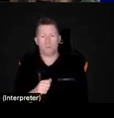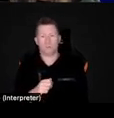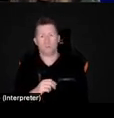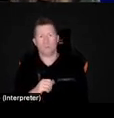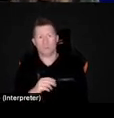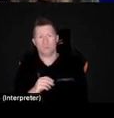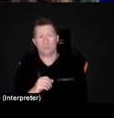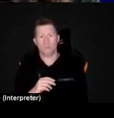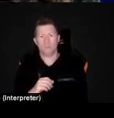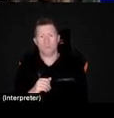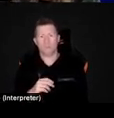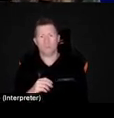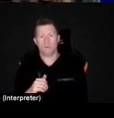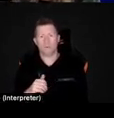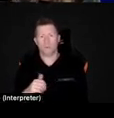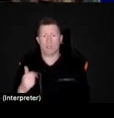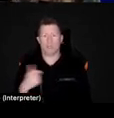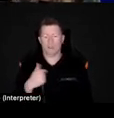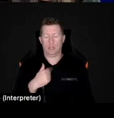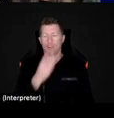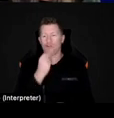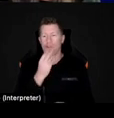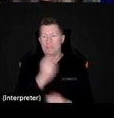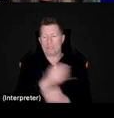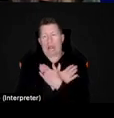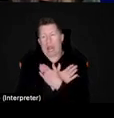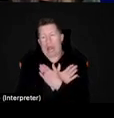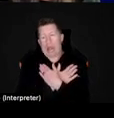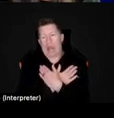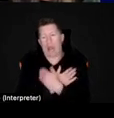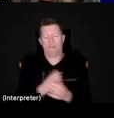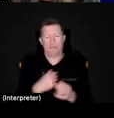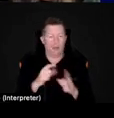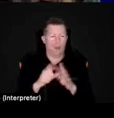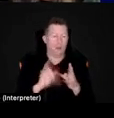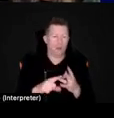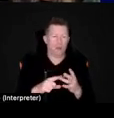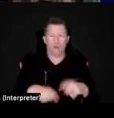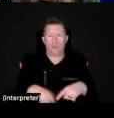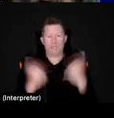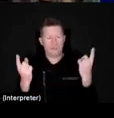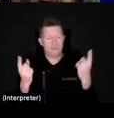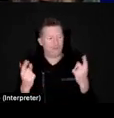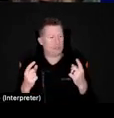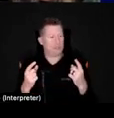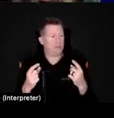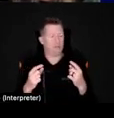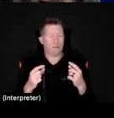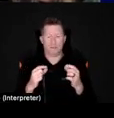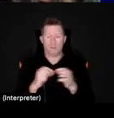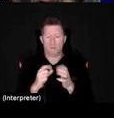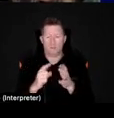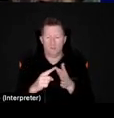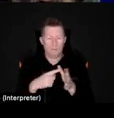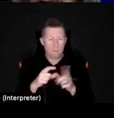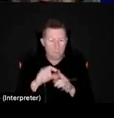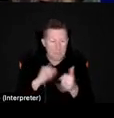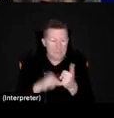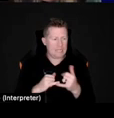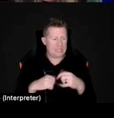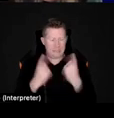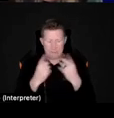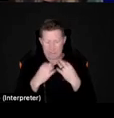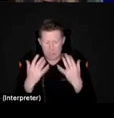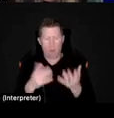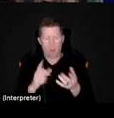like I go nuts around Christmas. So I do bells and I do Christmas beads. Um, so these are really, really